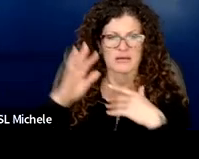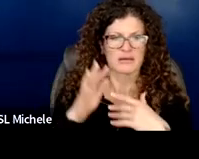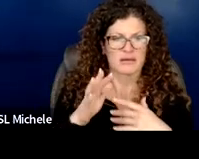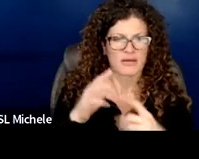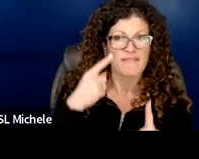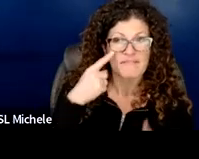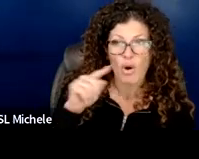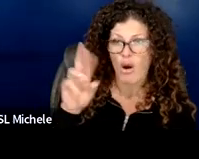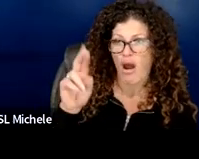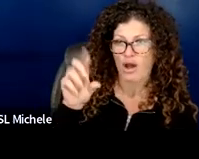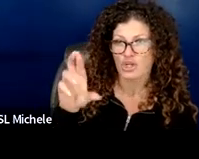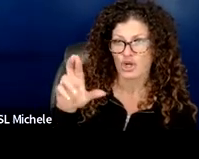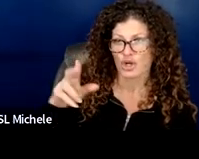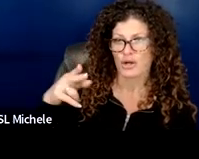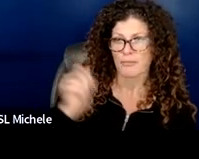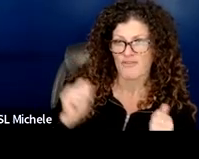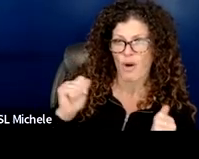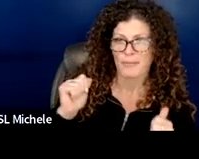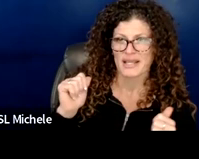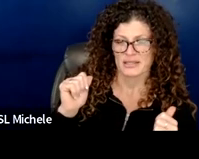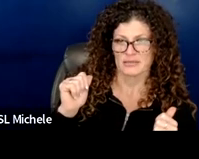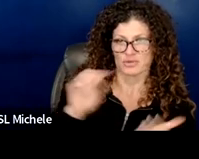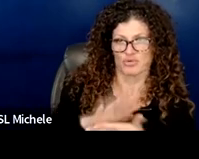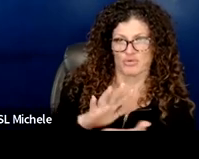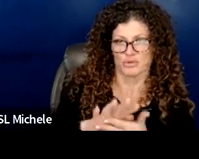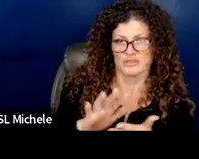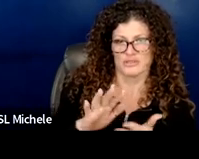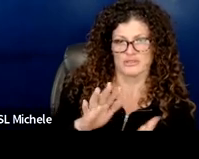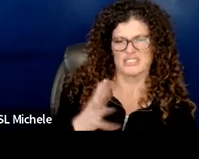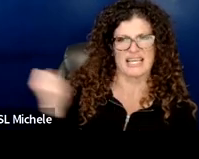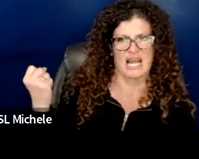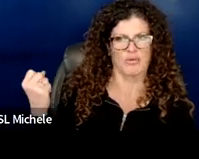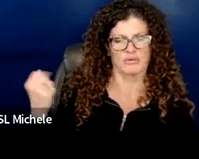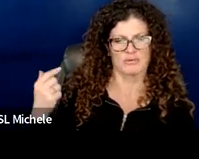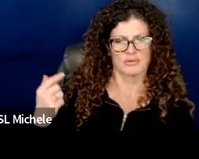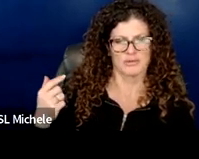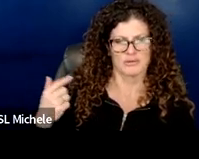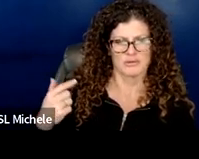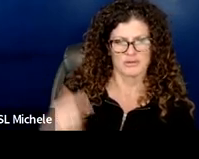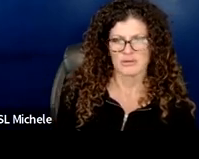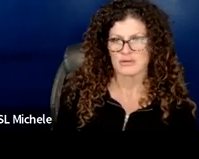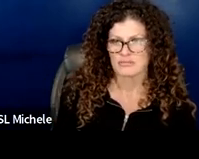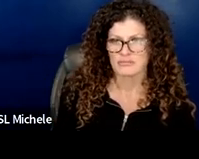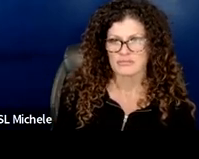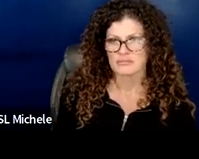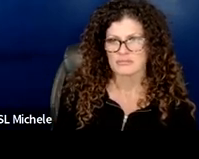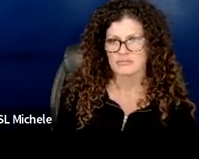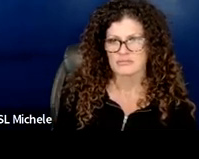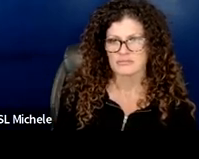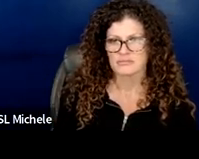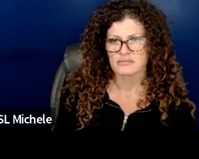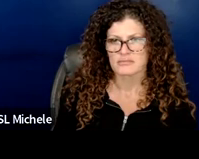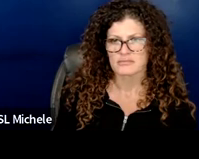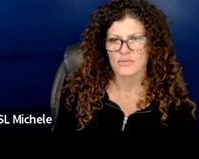underperforming schools because we define what underperforming underperforming are and then also build in what dr